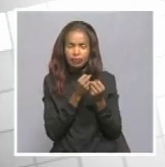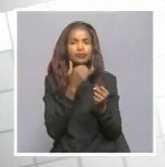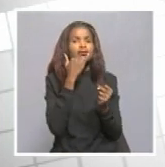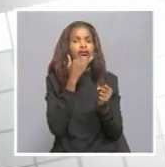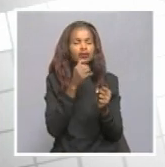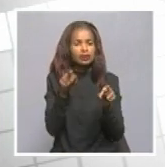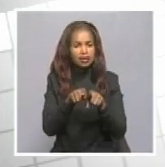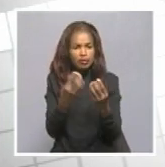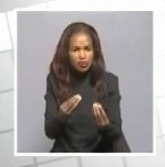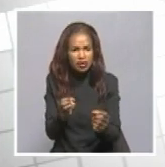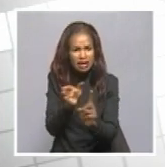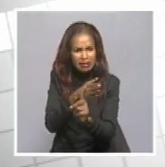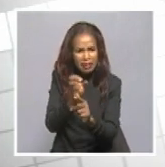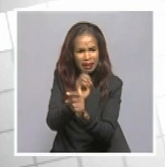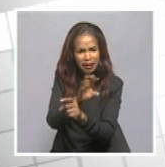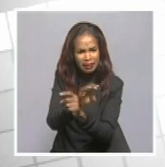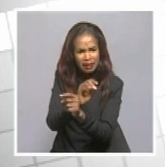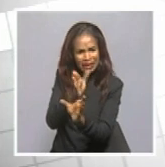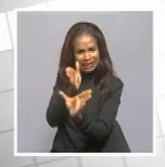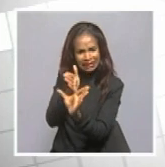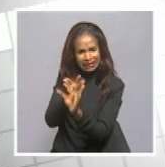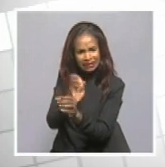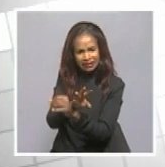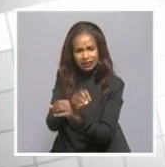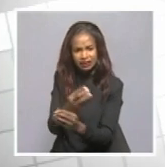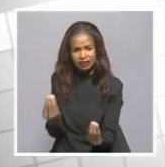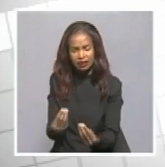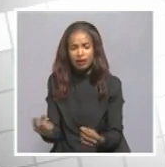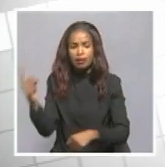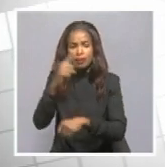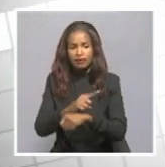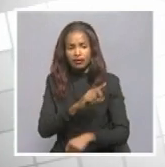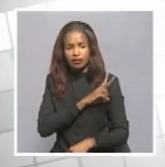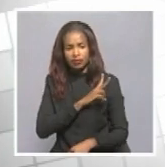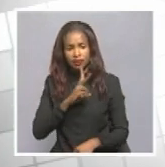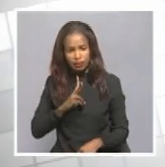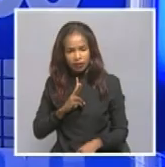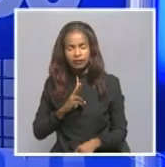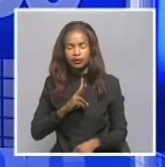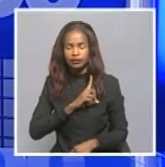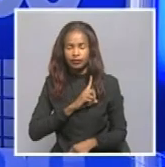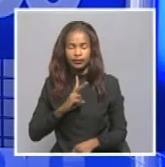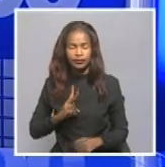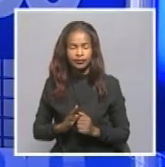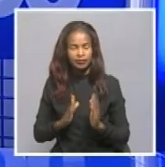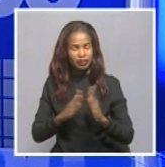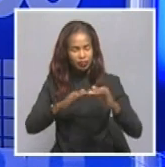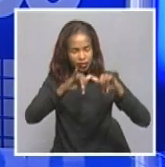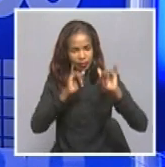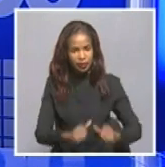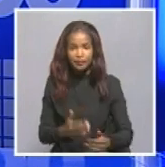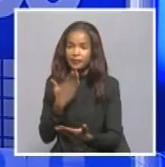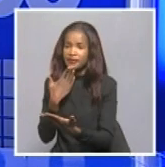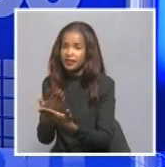children's cancelling. All these issues have to be taken care of, although we are under this 21-day lockdown. All right. Madam, thank you so much for your time.